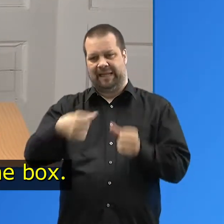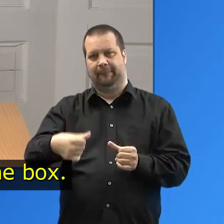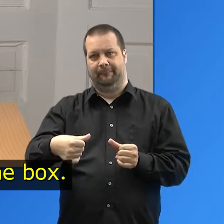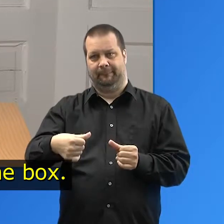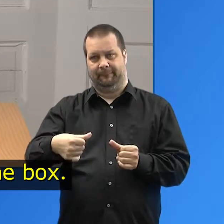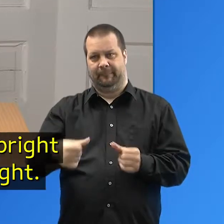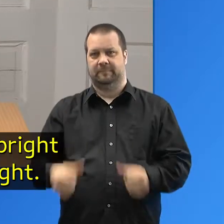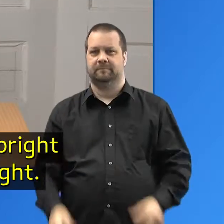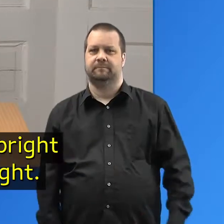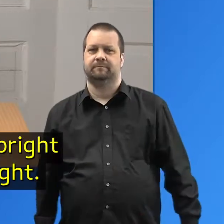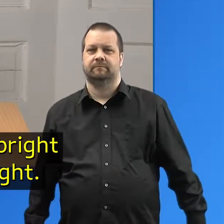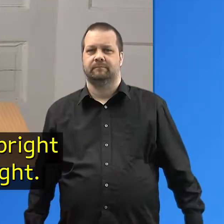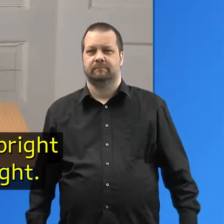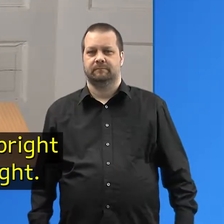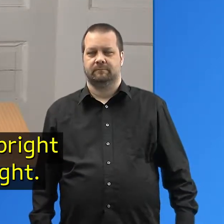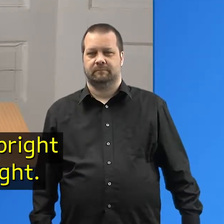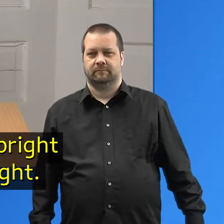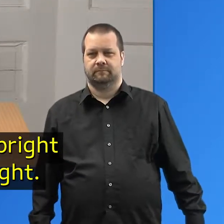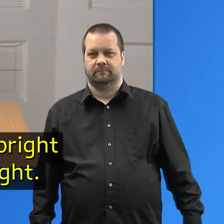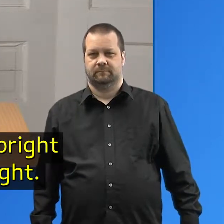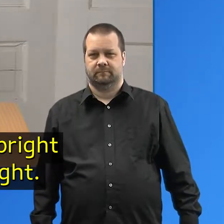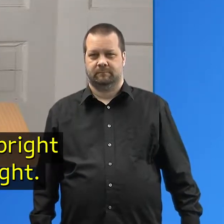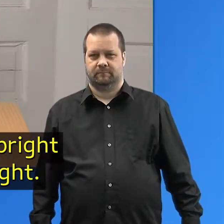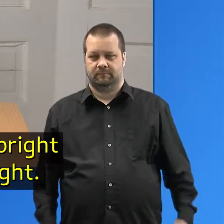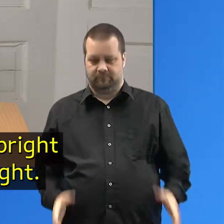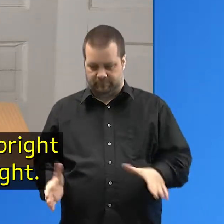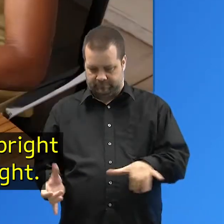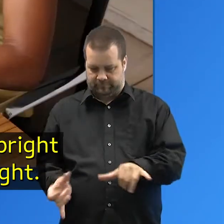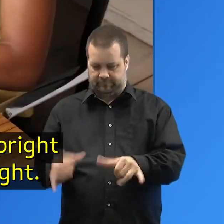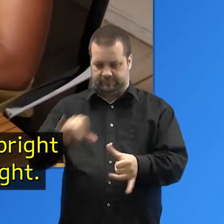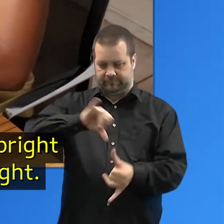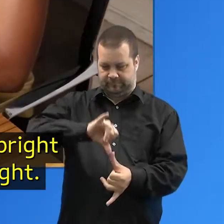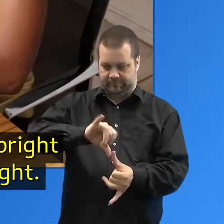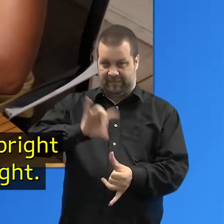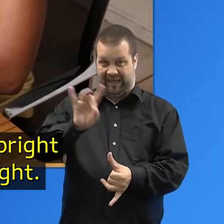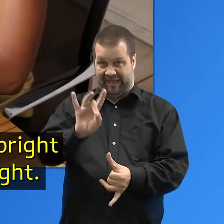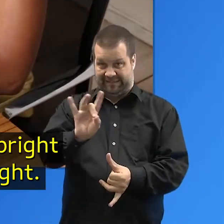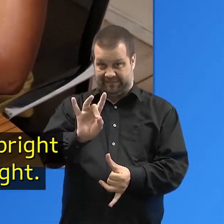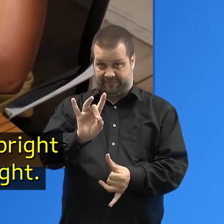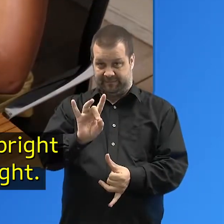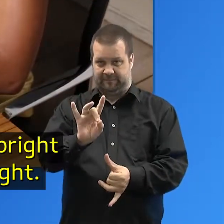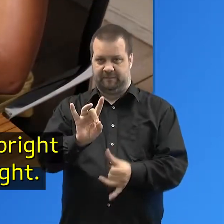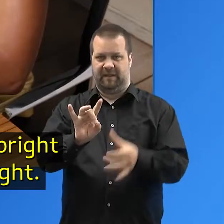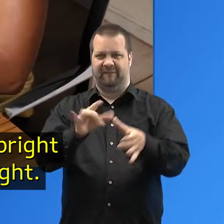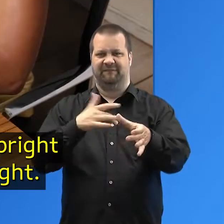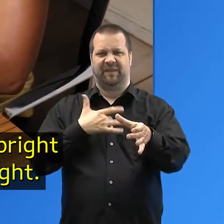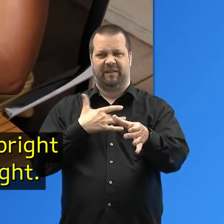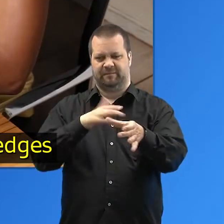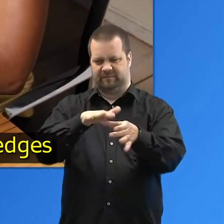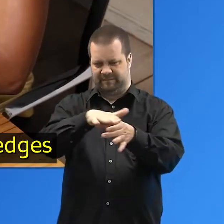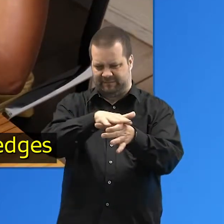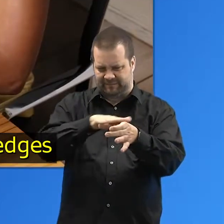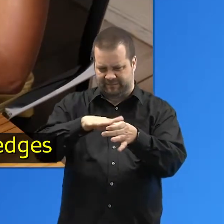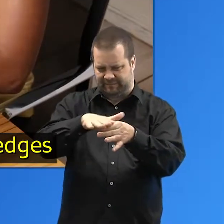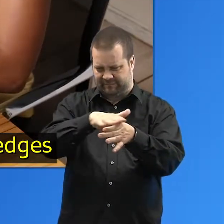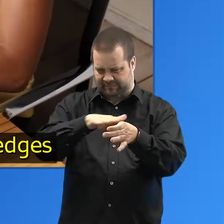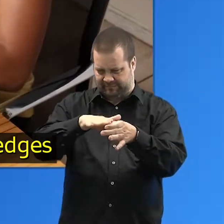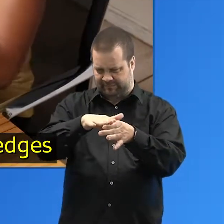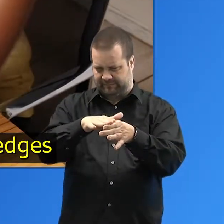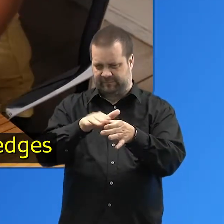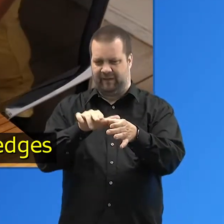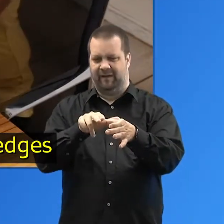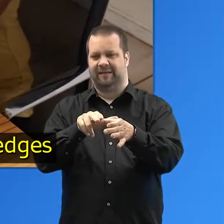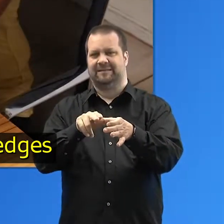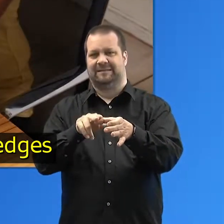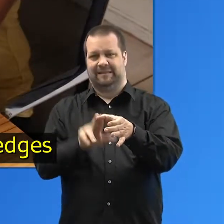box. Let's stand the box upright to its eight and a half inches height. Feel around the